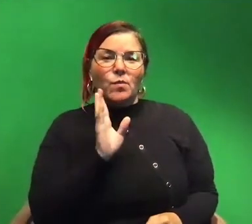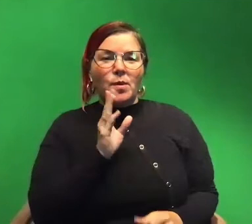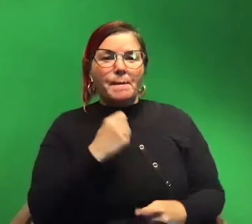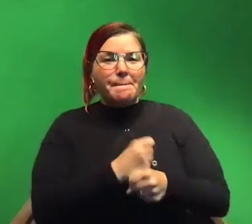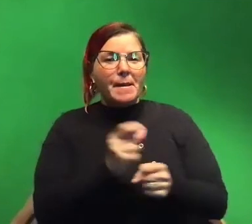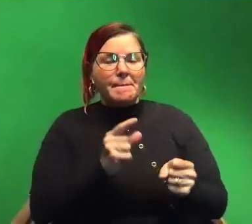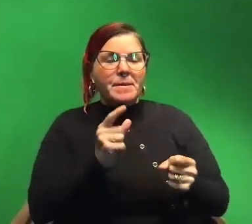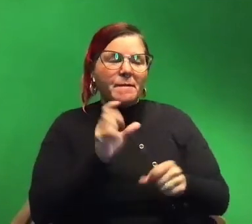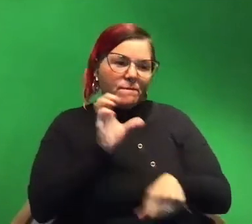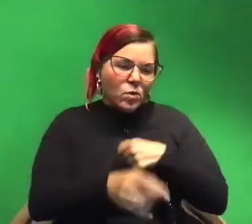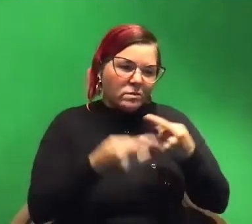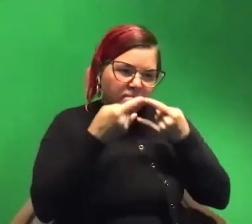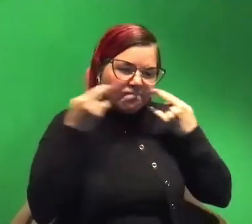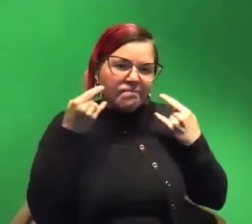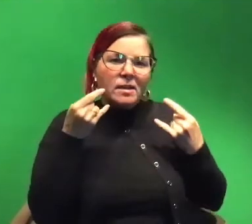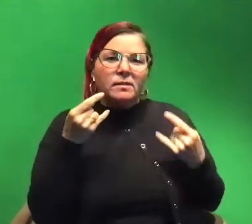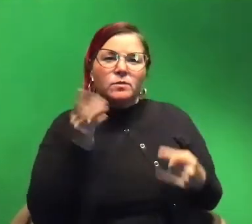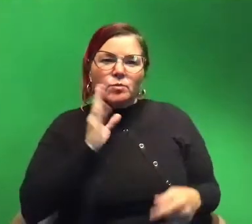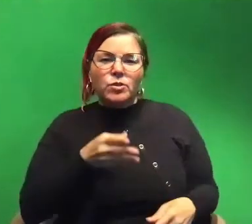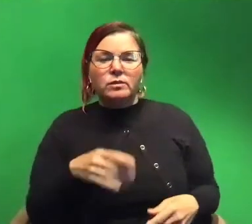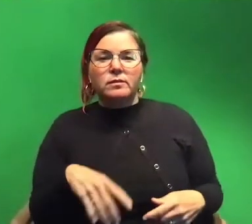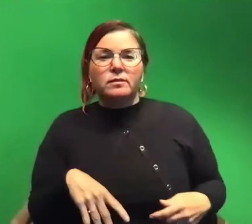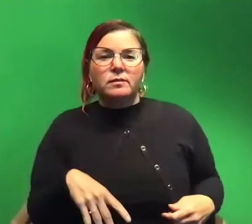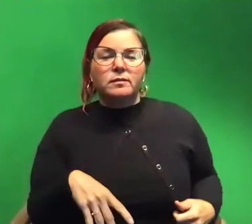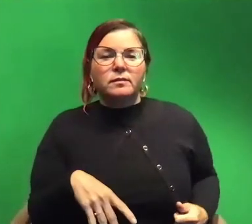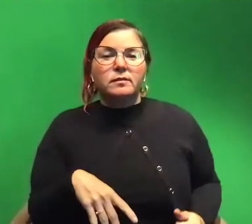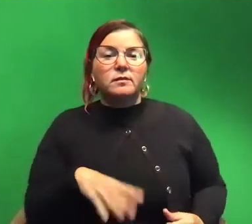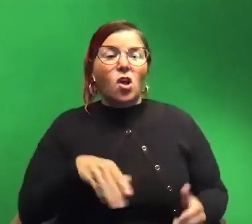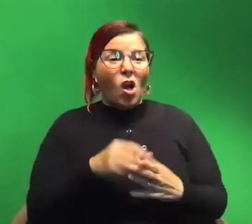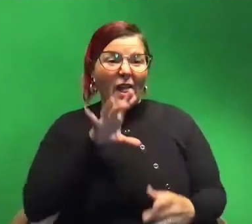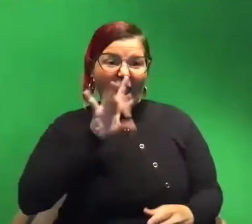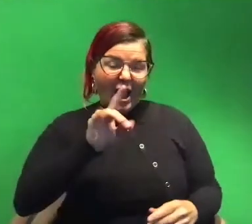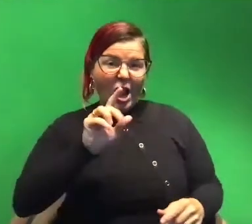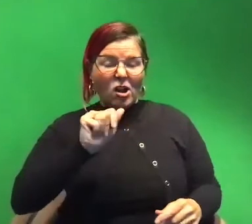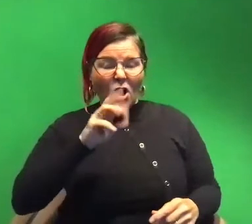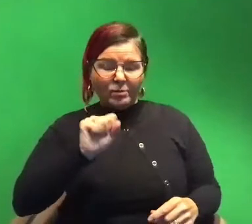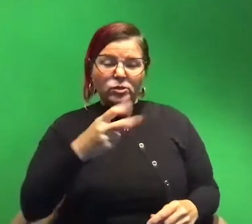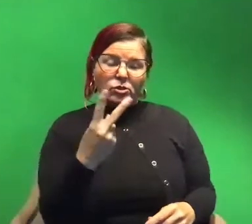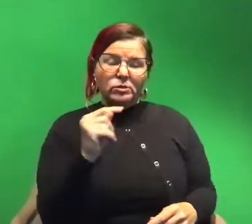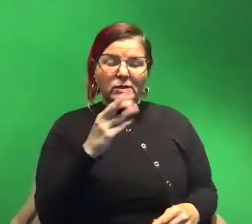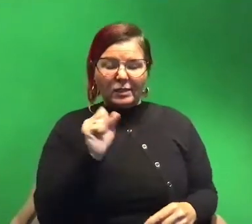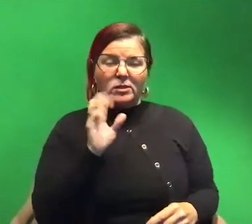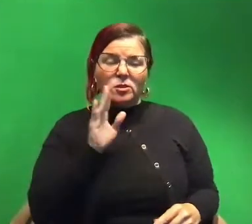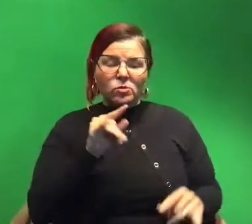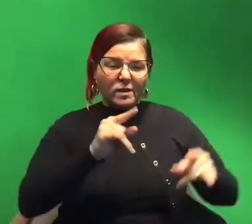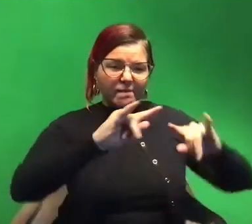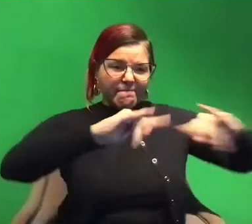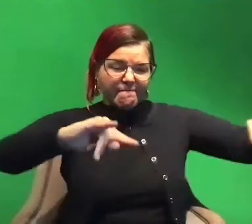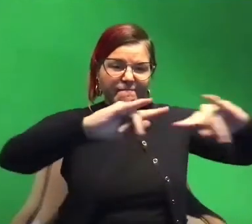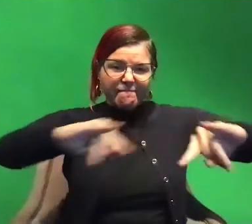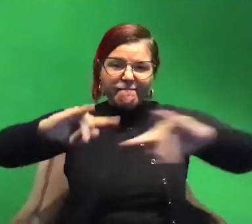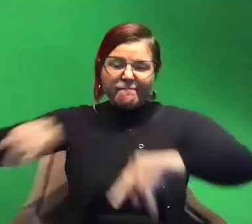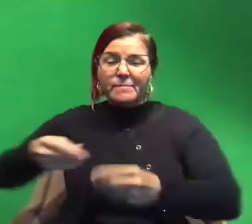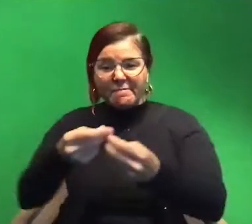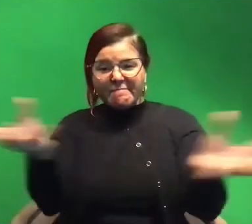masks. They would do this thing with like all eight of those arms and two tentacles to be like handing masks out.